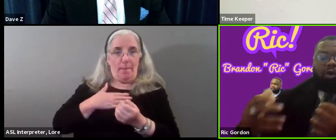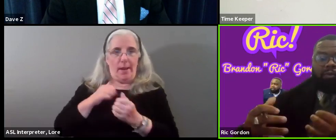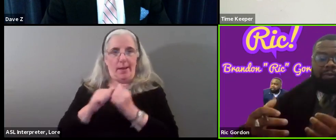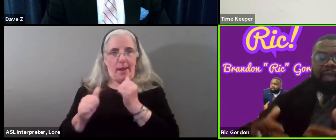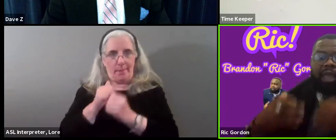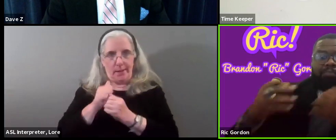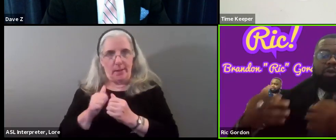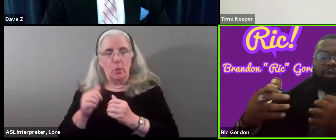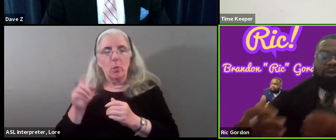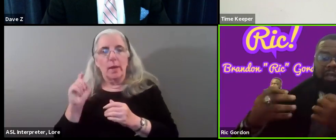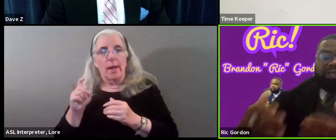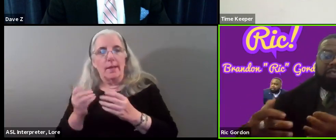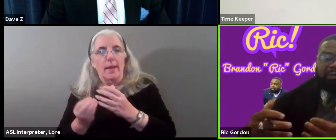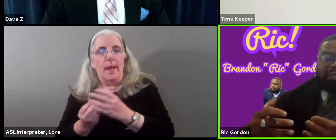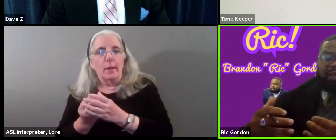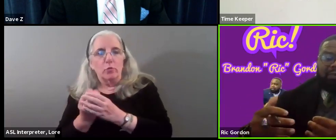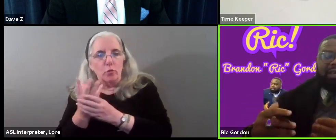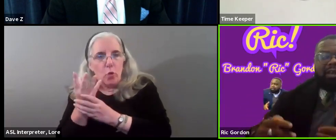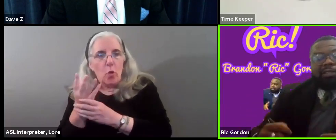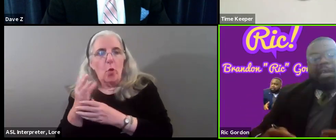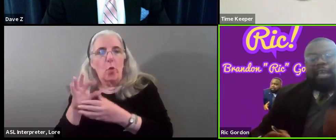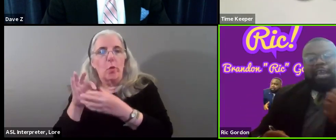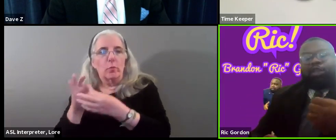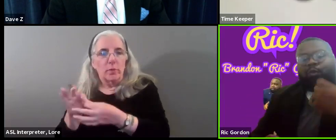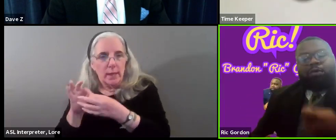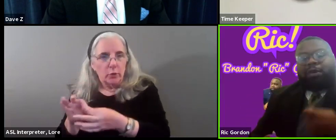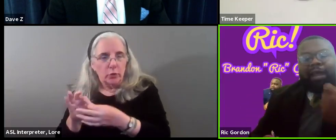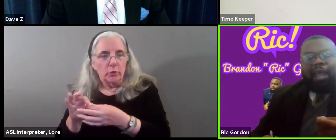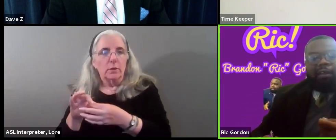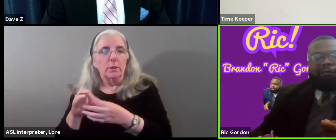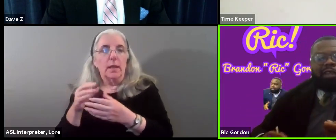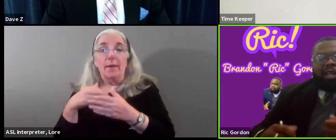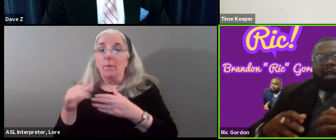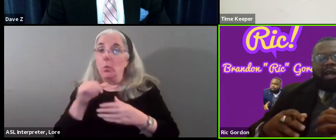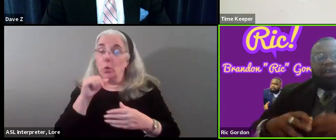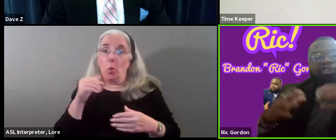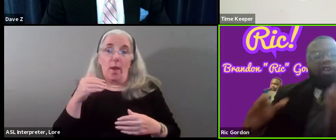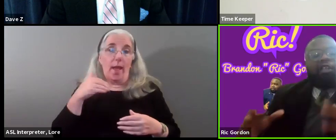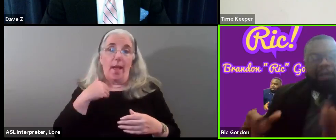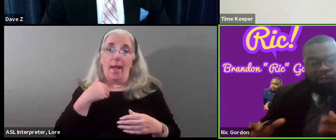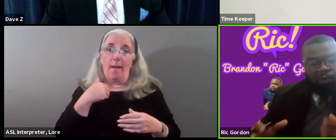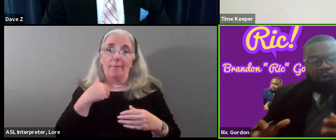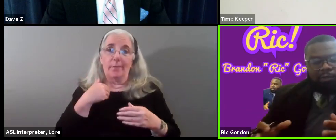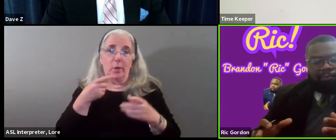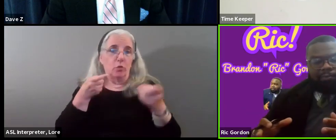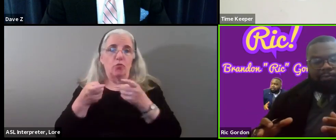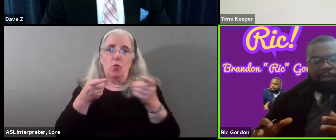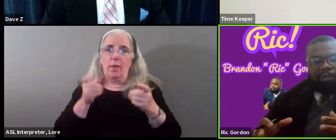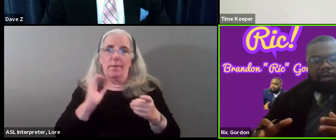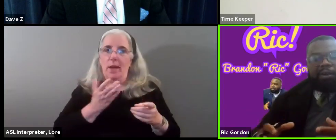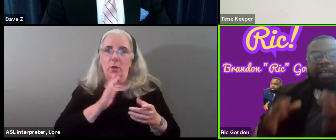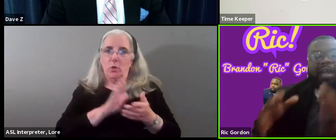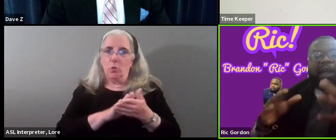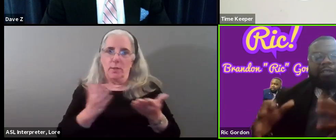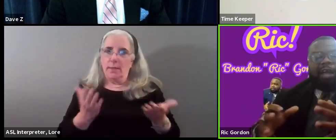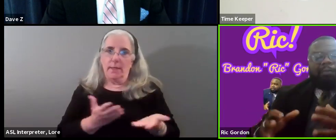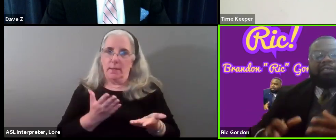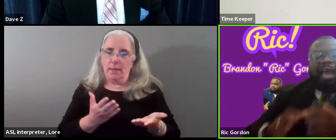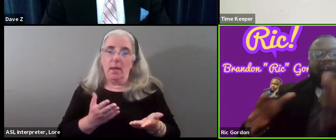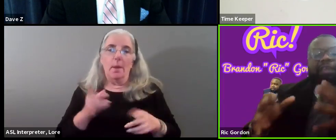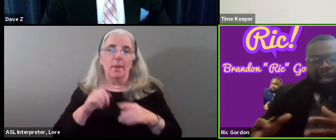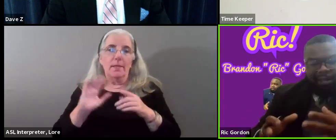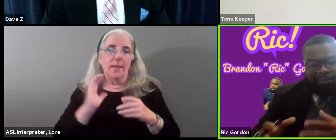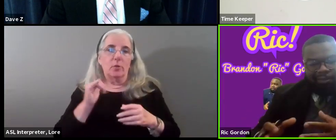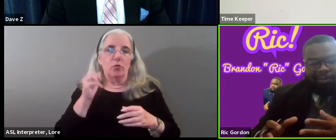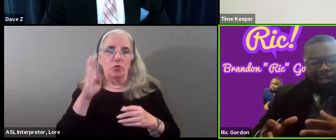can help grow and build on those relationships. Because even though we do not have the control of our schools, but it's our